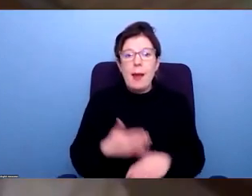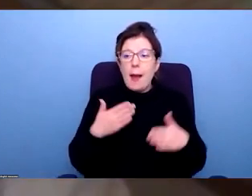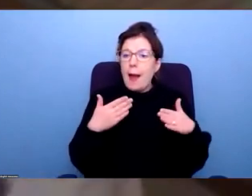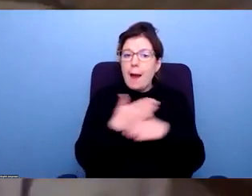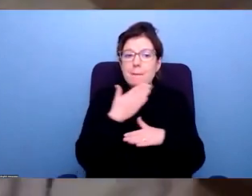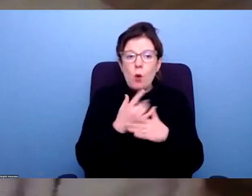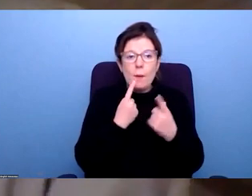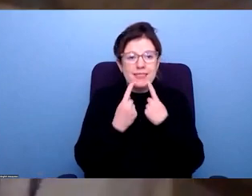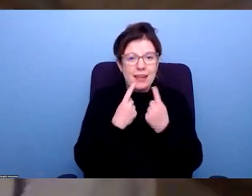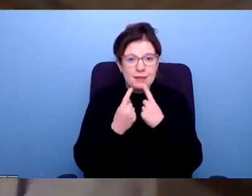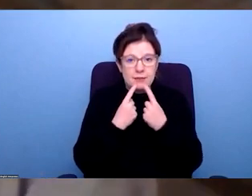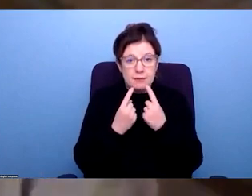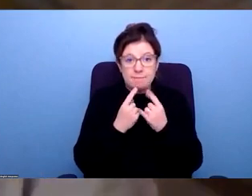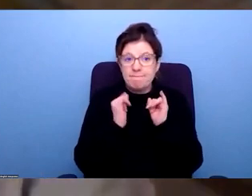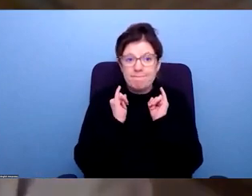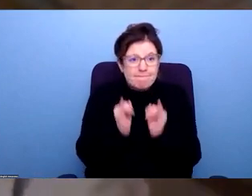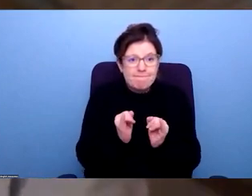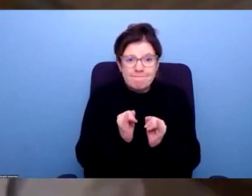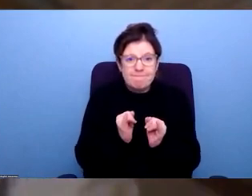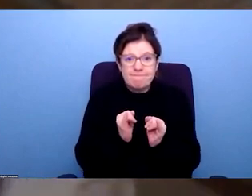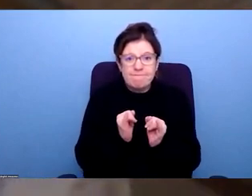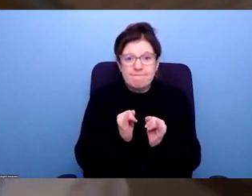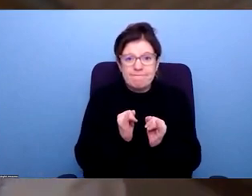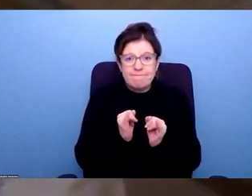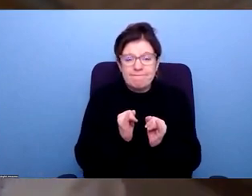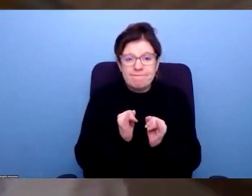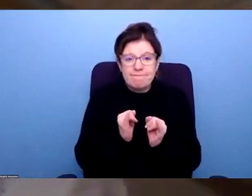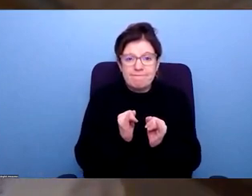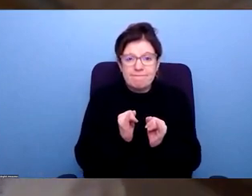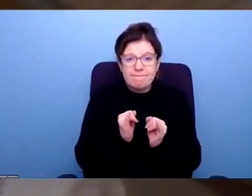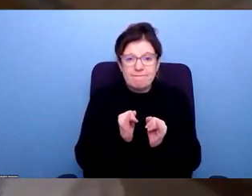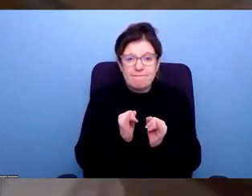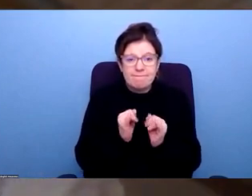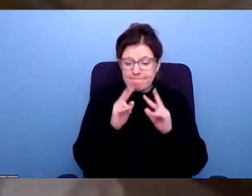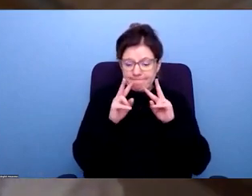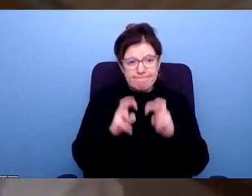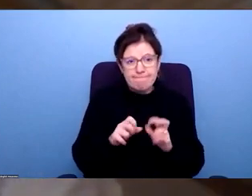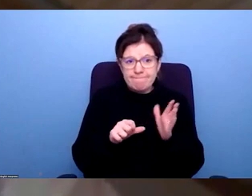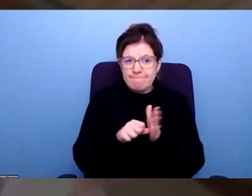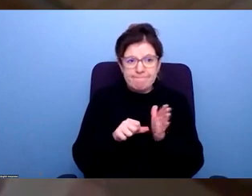unfortunately, the data is quite hard to look at